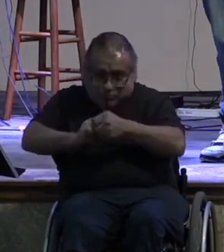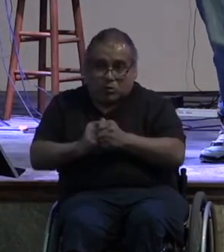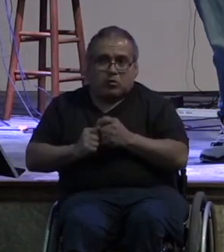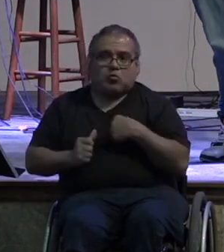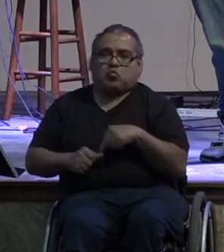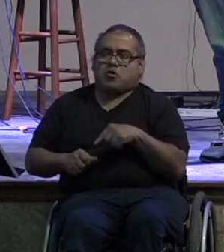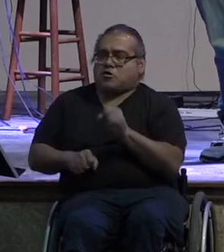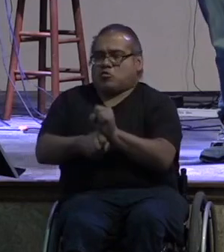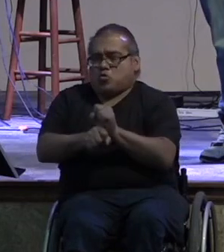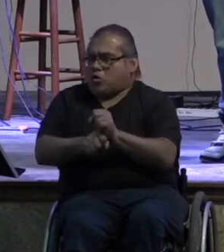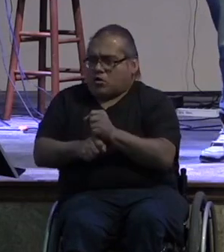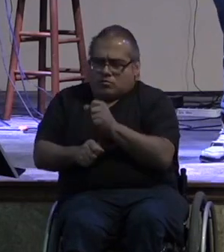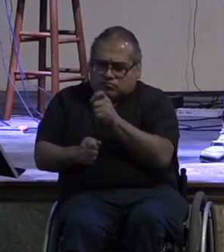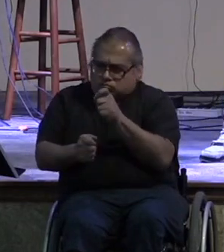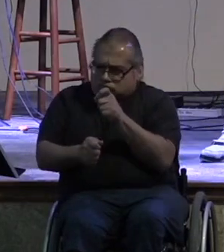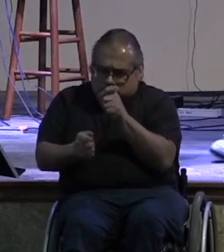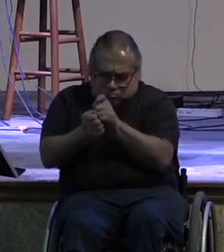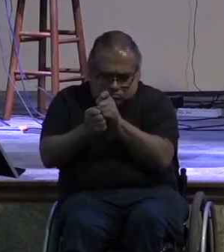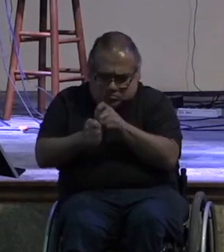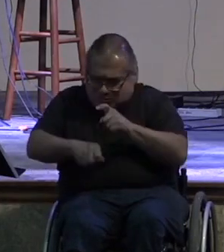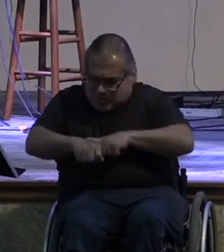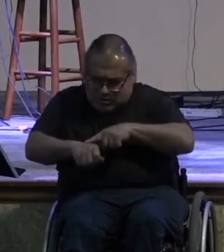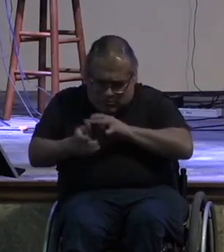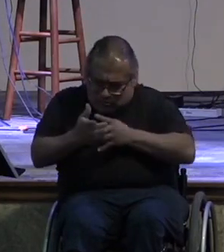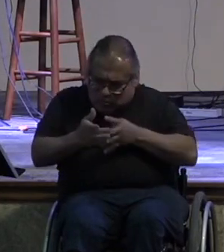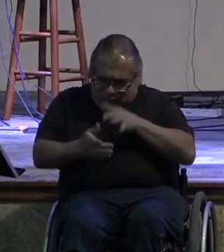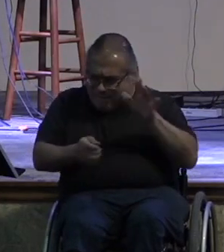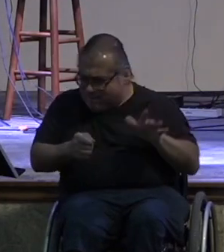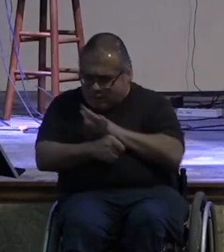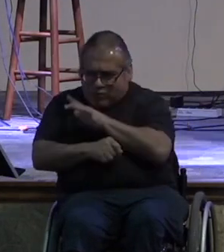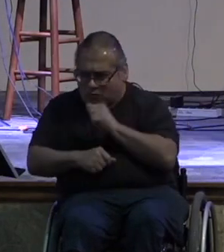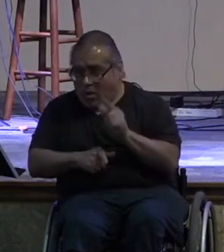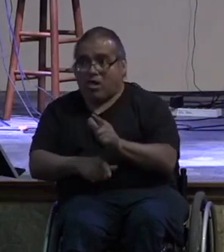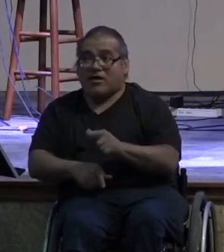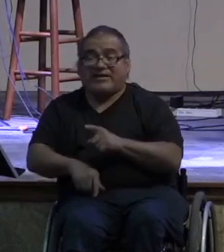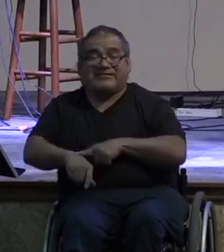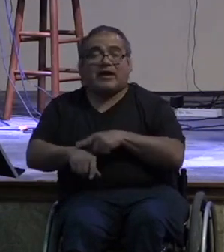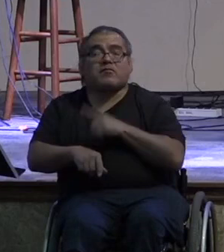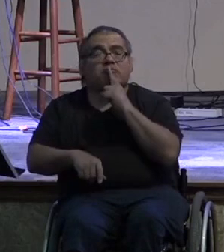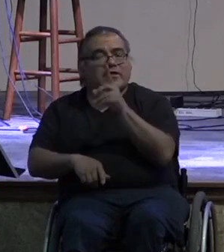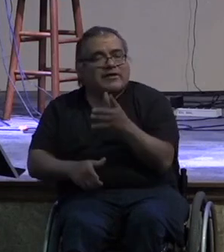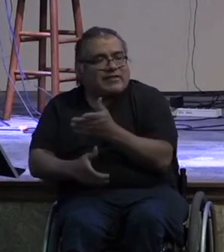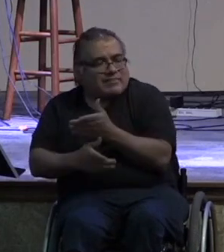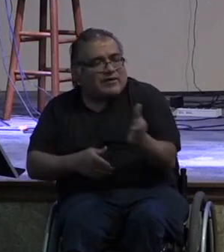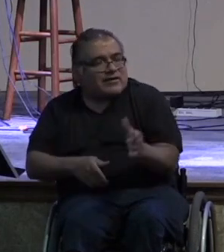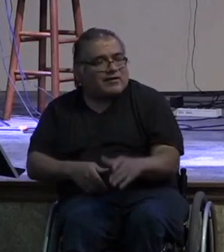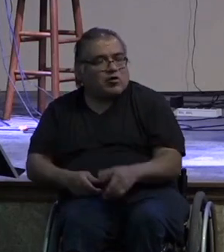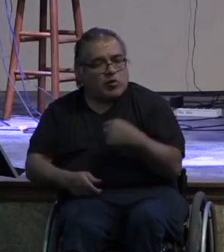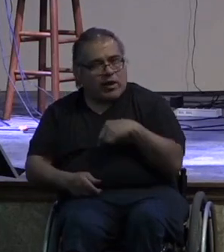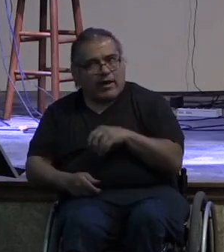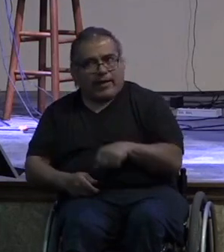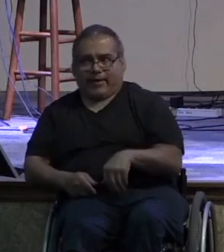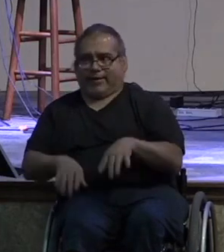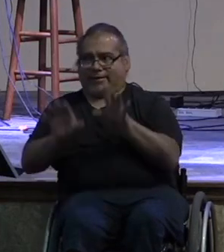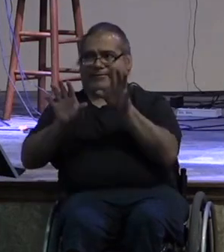margin we don't leave room so we ought to think of our time as a commodity because it is especially